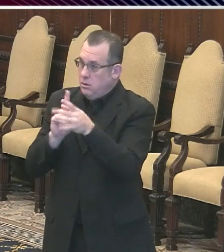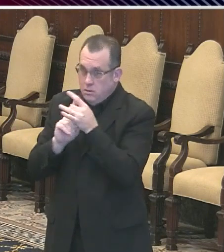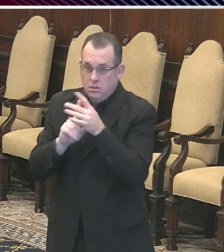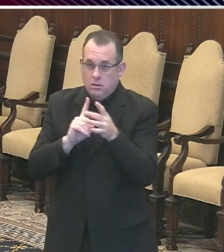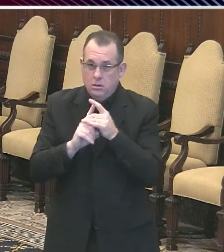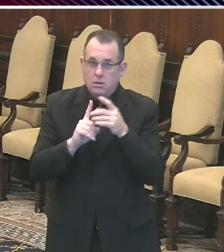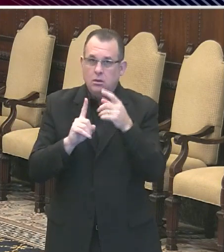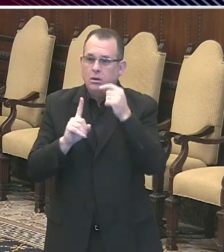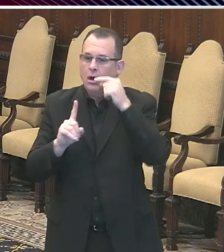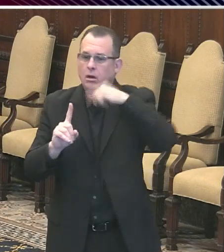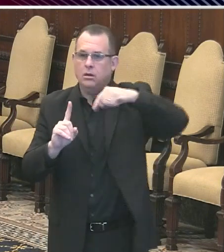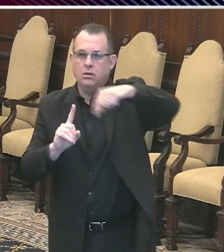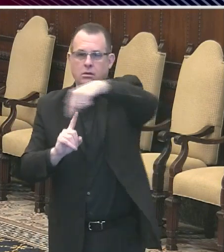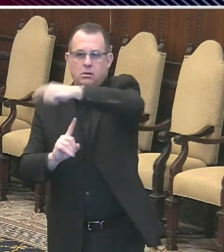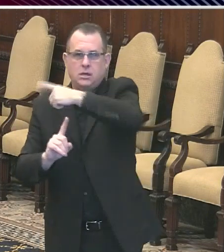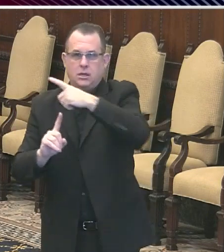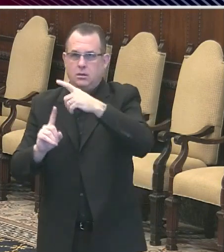others.